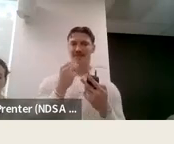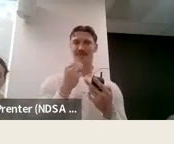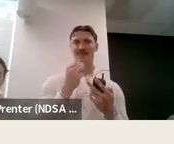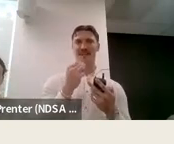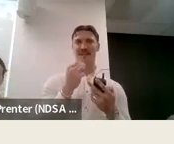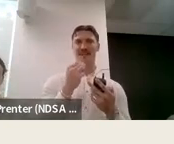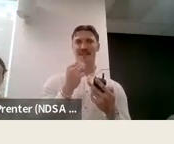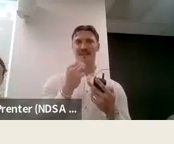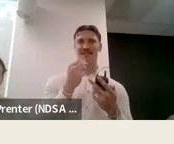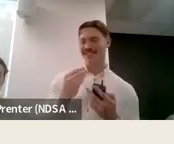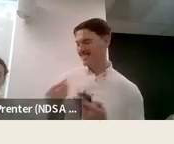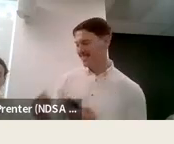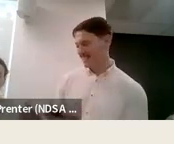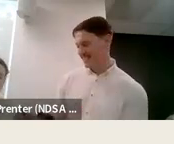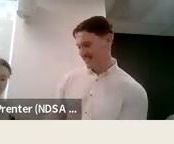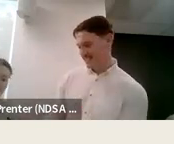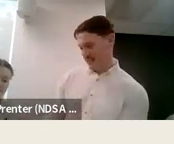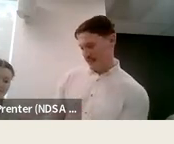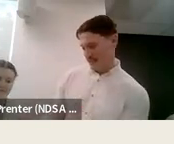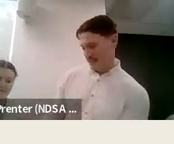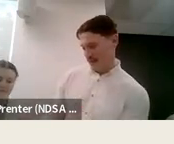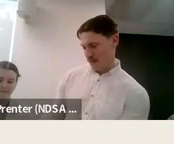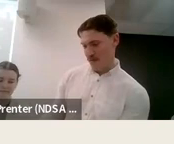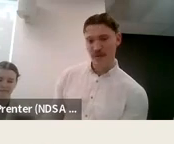providing, we've got a little interactive thing.